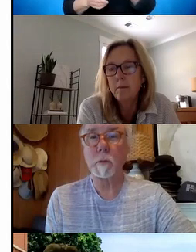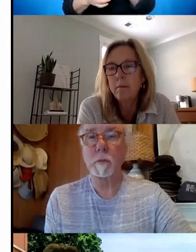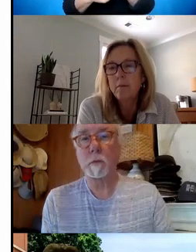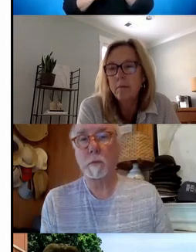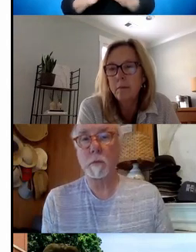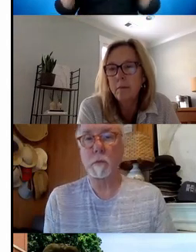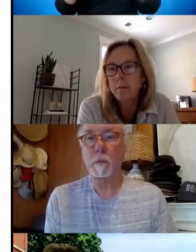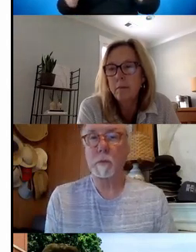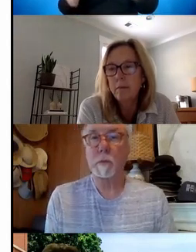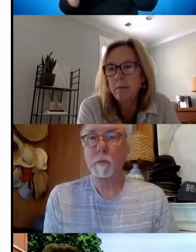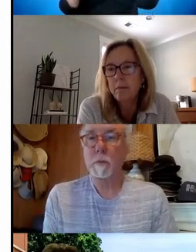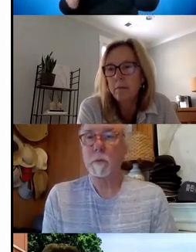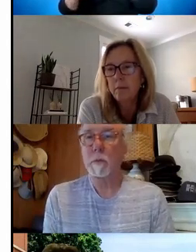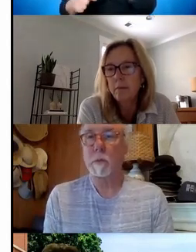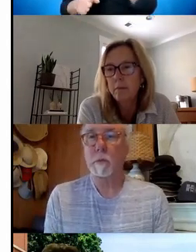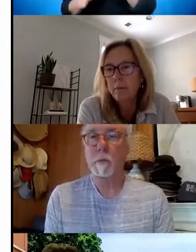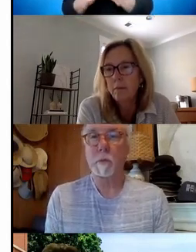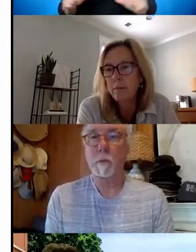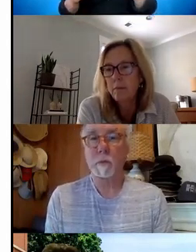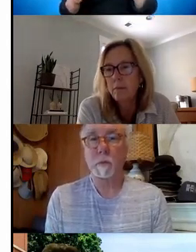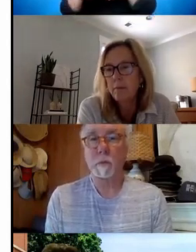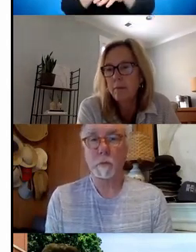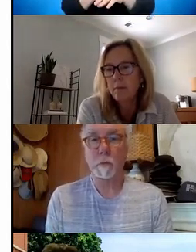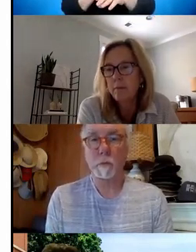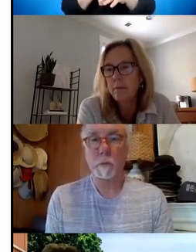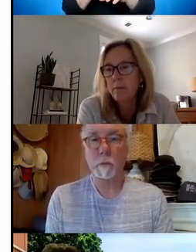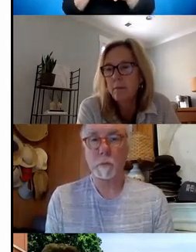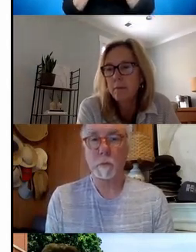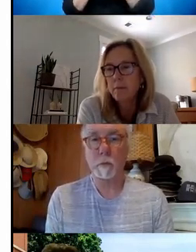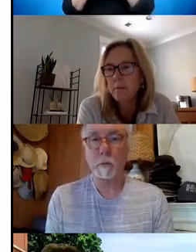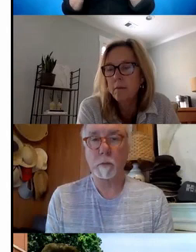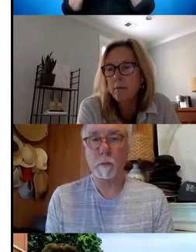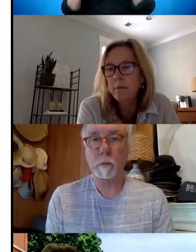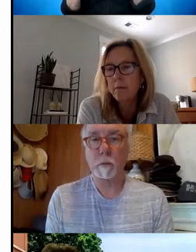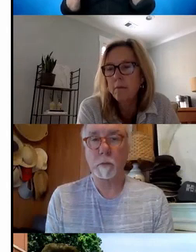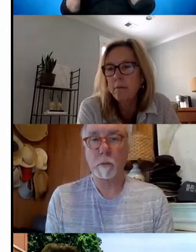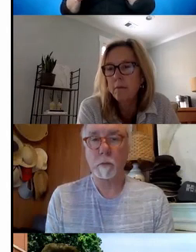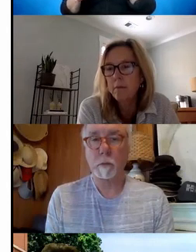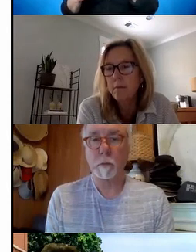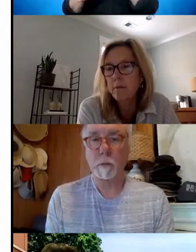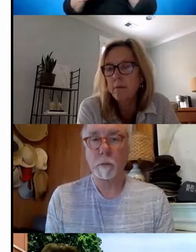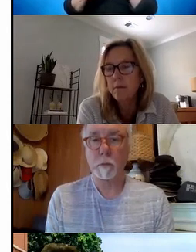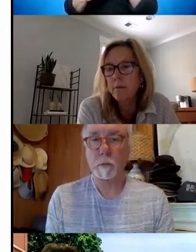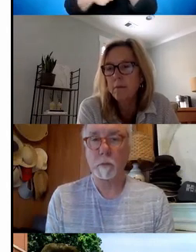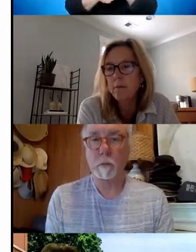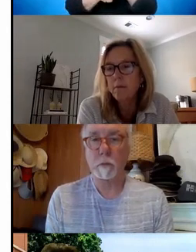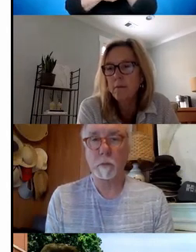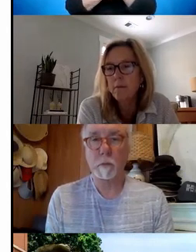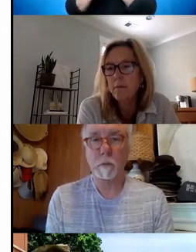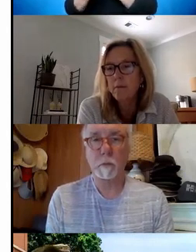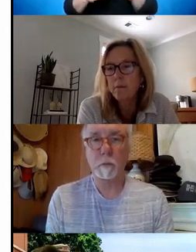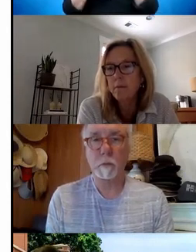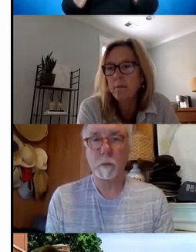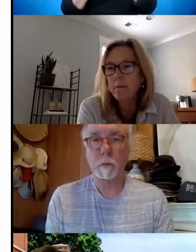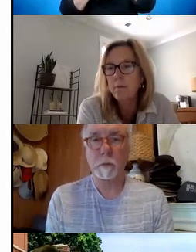that. We also have presented our local school plans at, we have an advisory council or a panel that's made up of